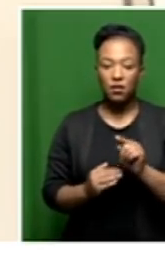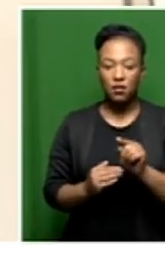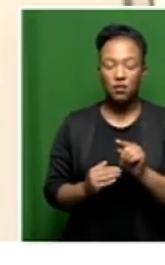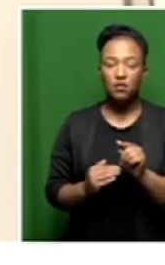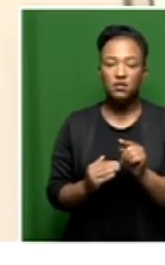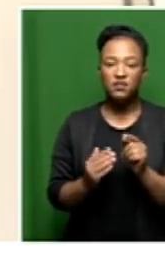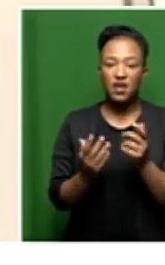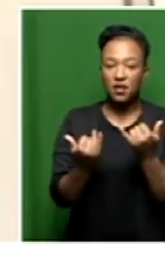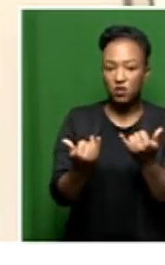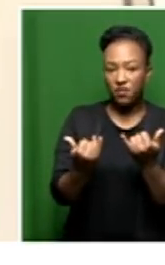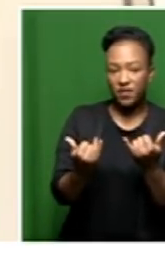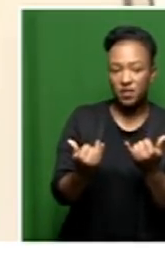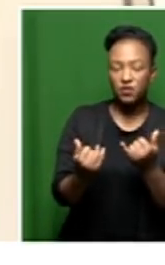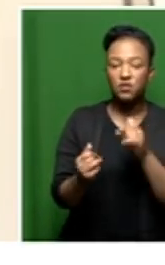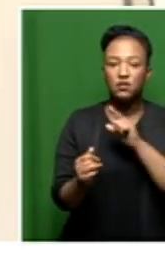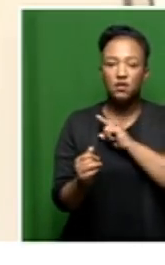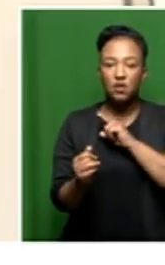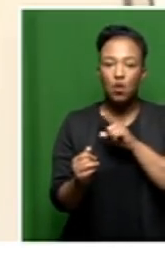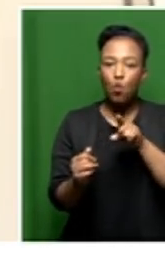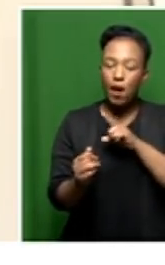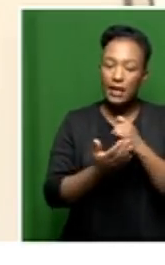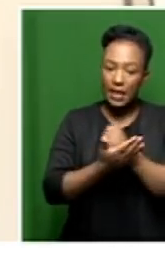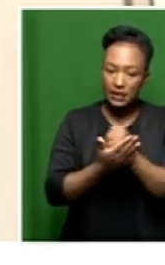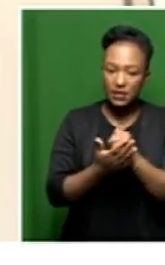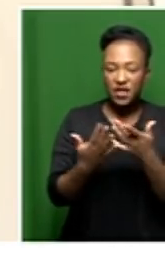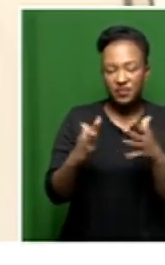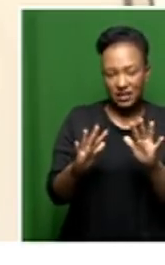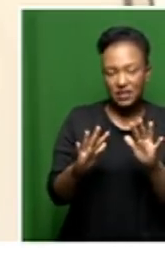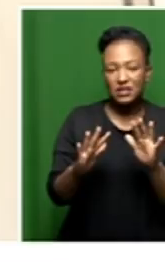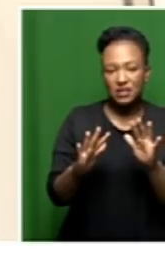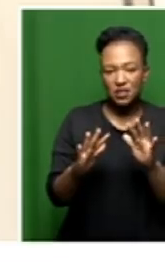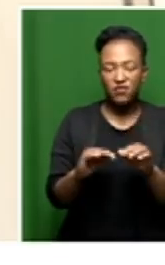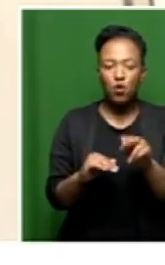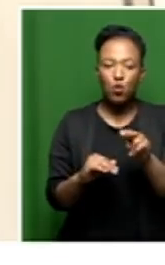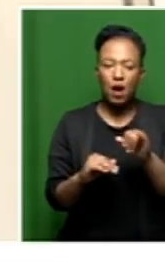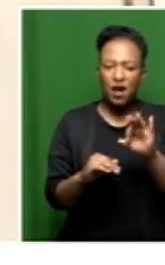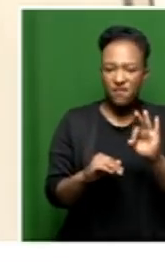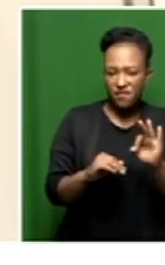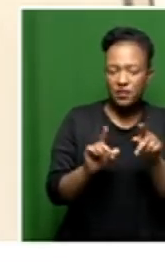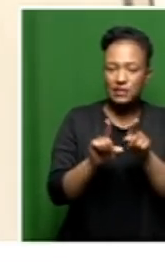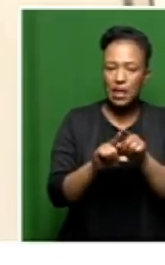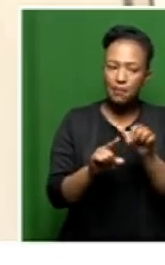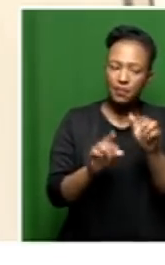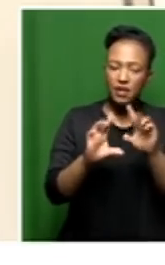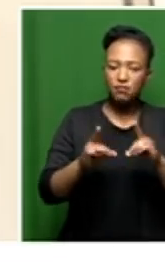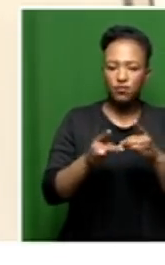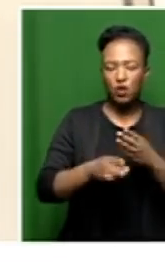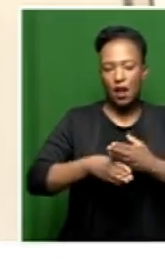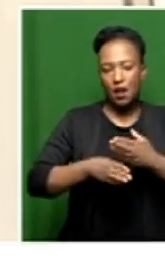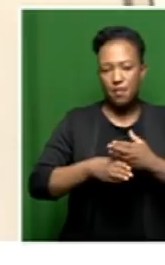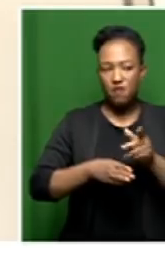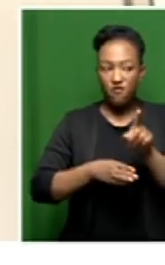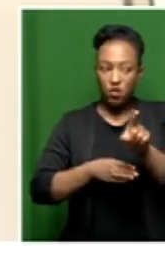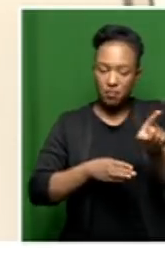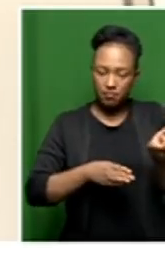I know that also some of them are registered for UIF or with the Department of Labor in terms